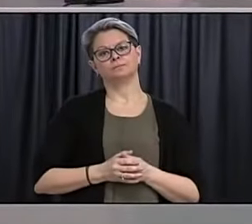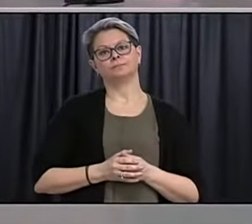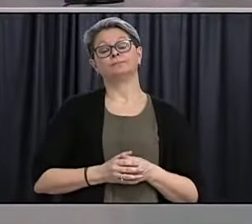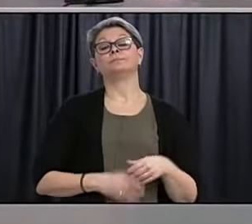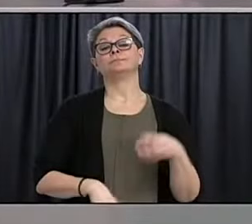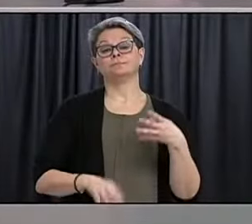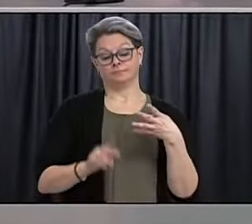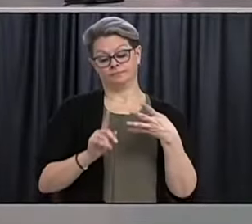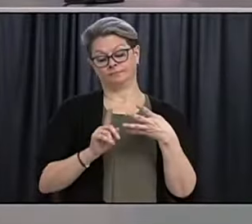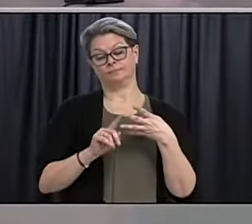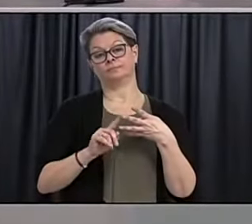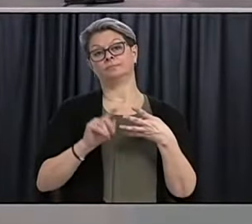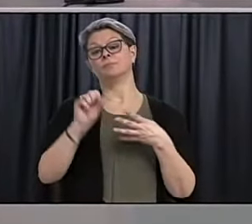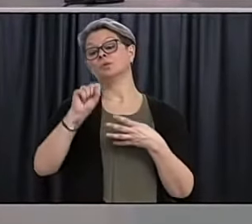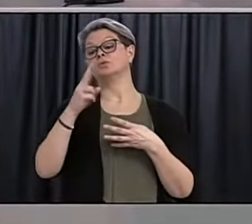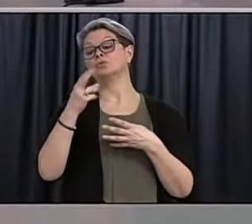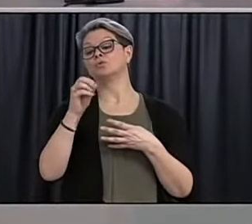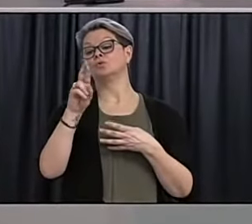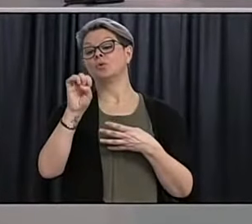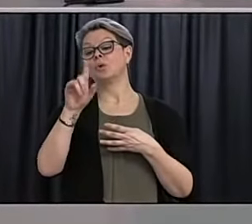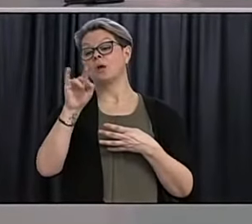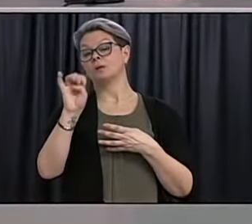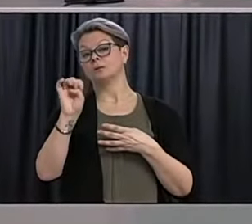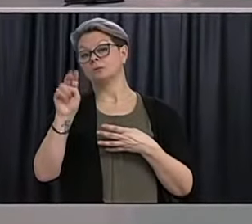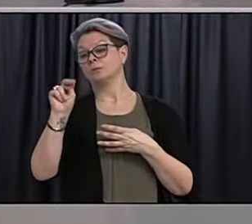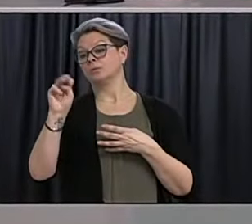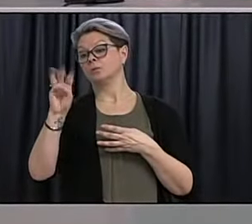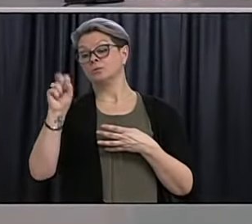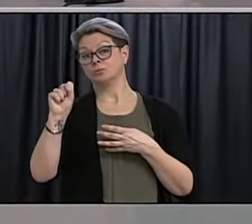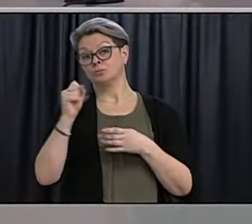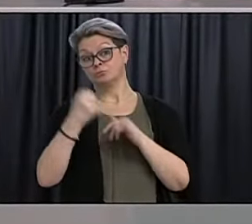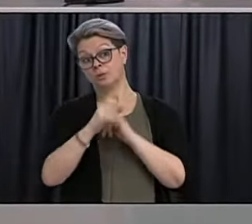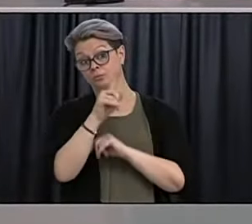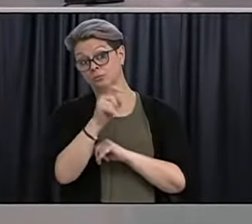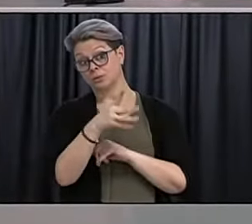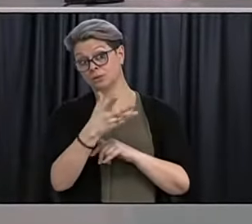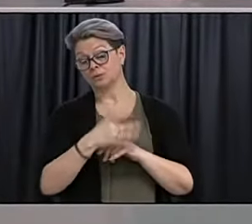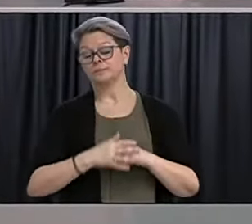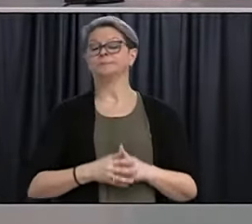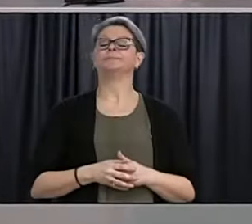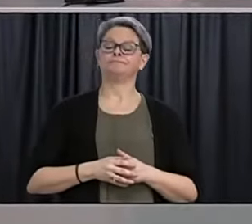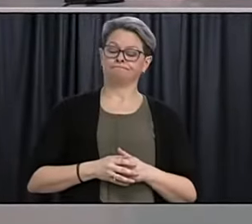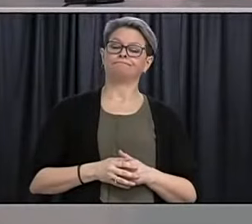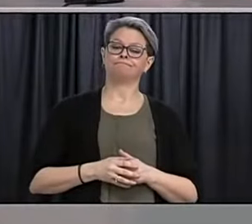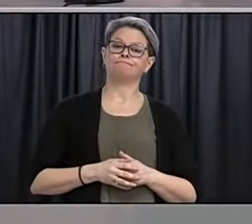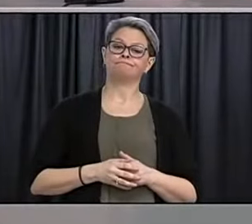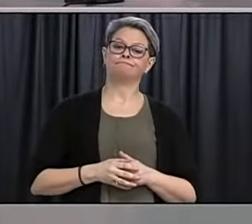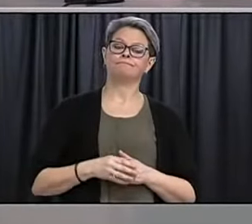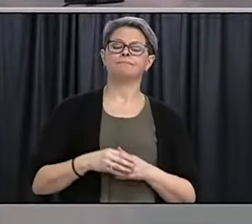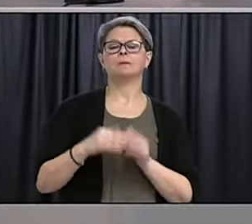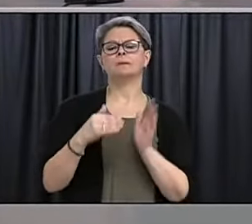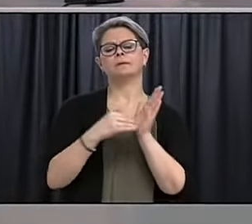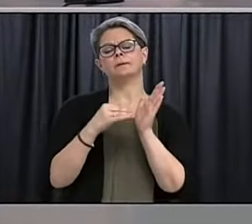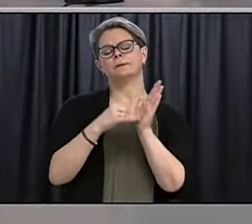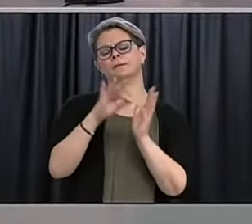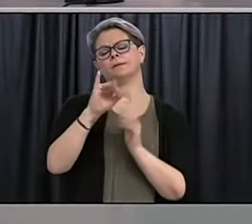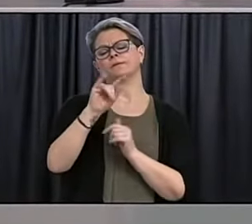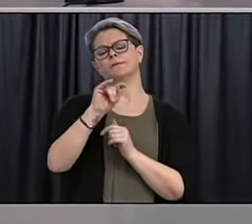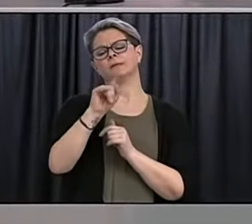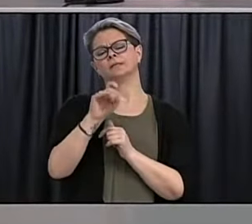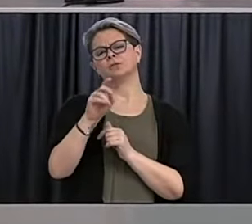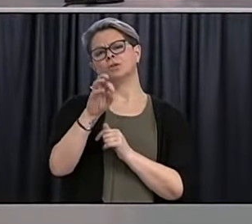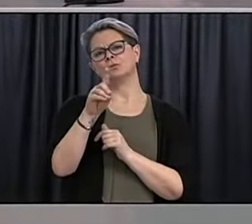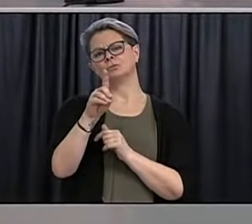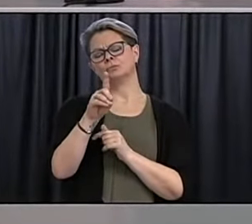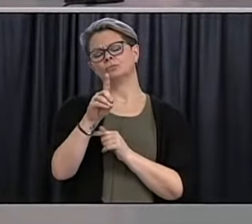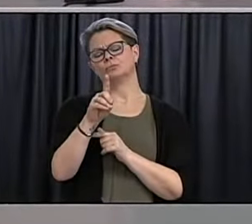Roger Bill with the Shoreline News. Do you have a final question? Yes. Dr. Fitzgerald, I'd like to ask you to go back to, um,